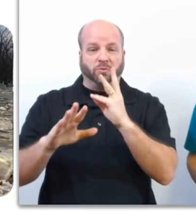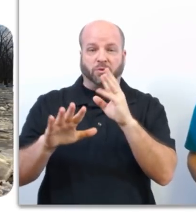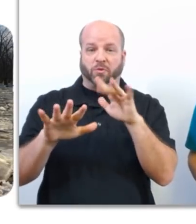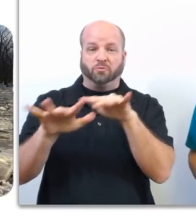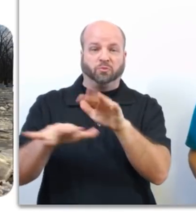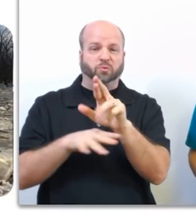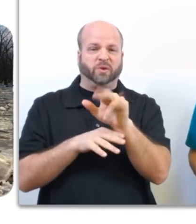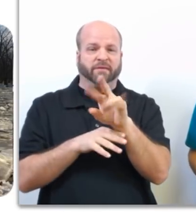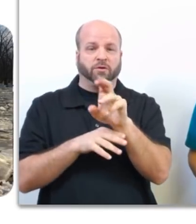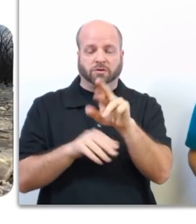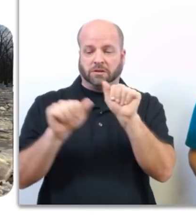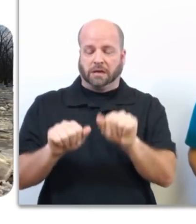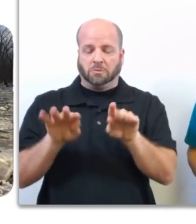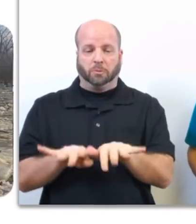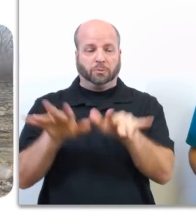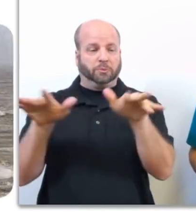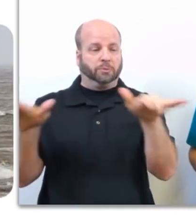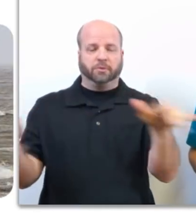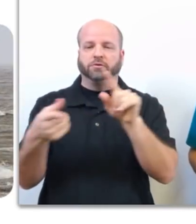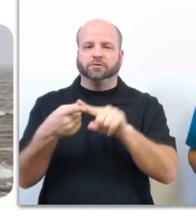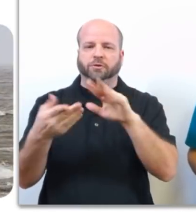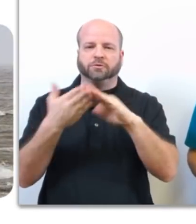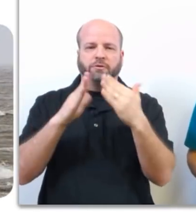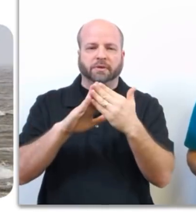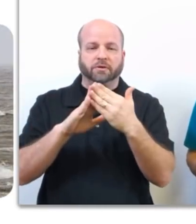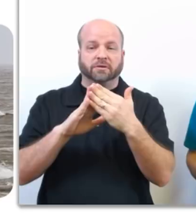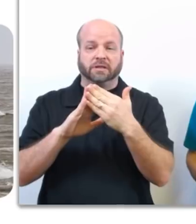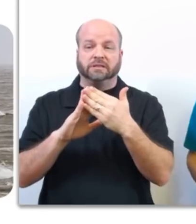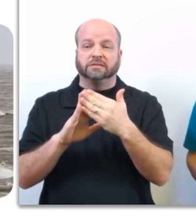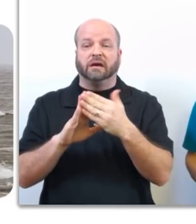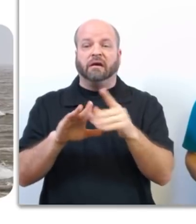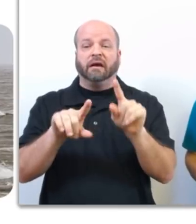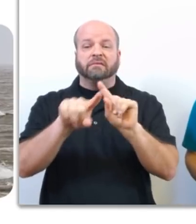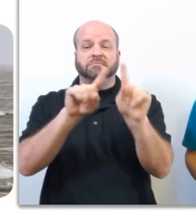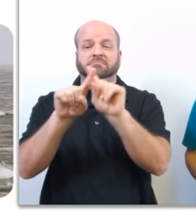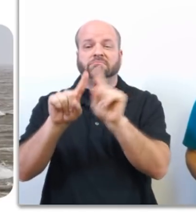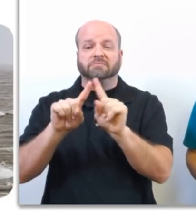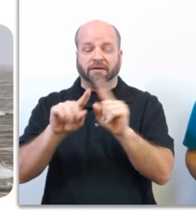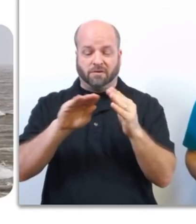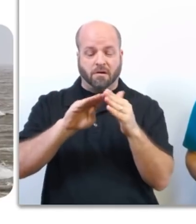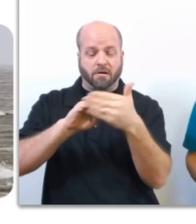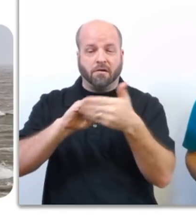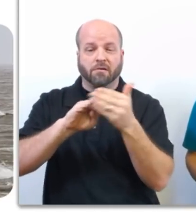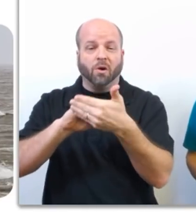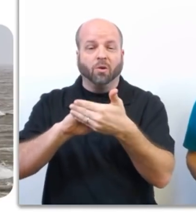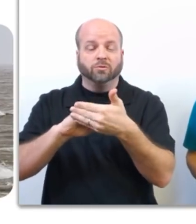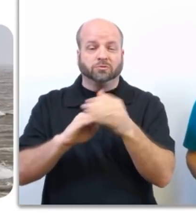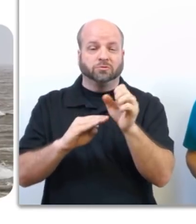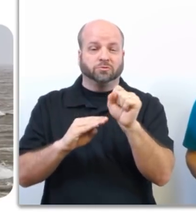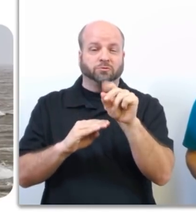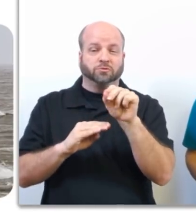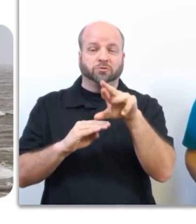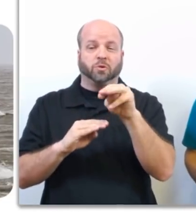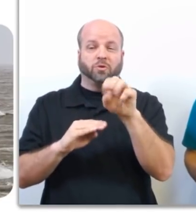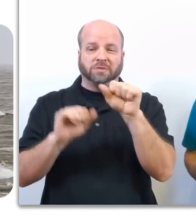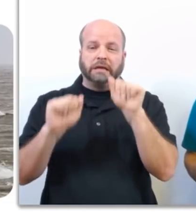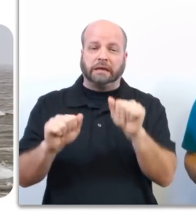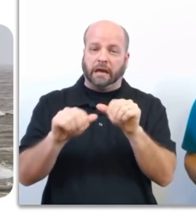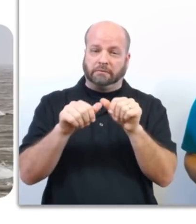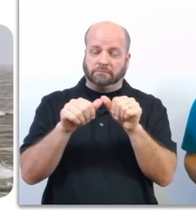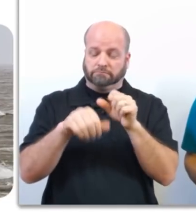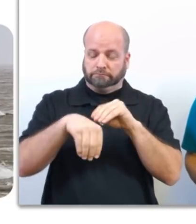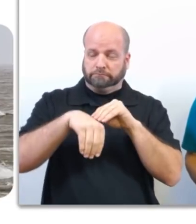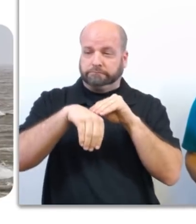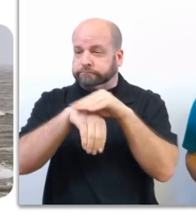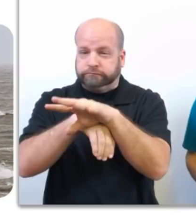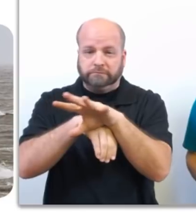communities. And tropical systems and other coastal storms can affect large portions of the coast, pushing water